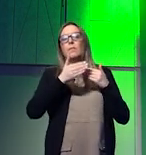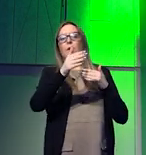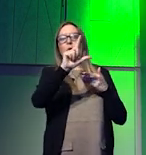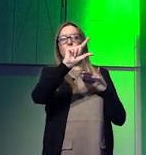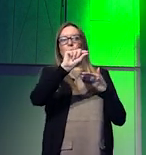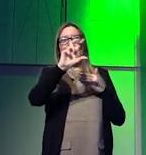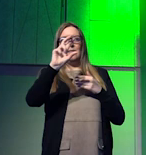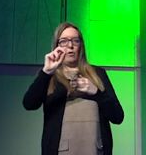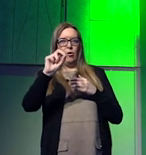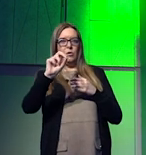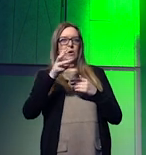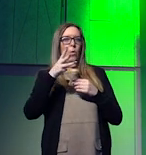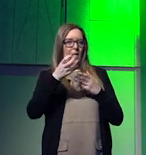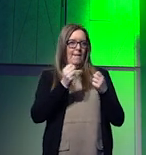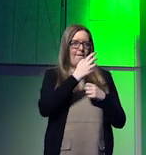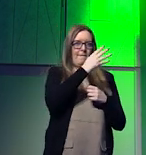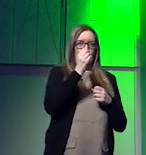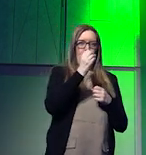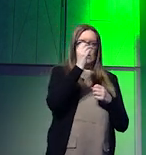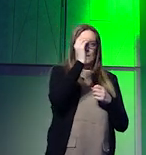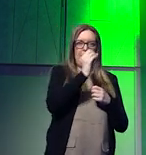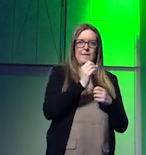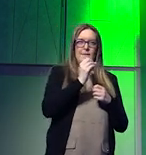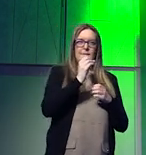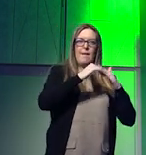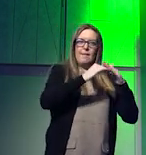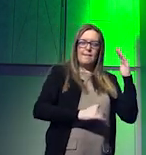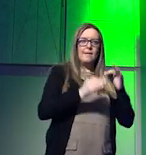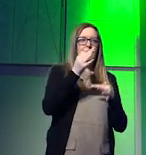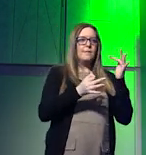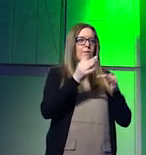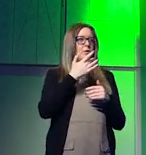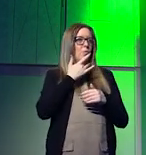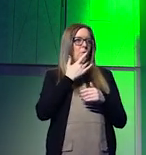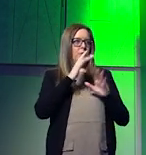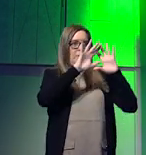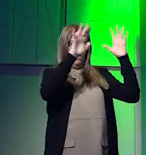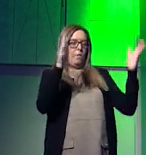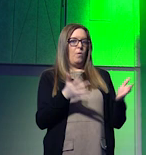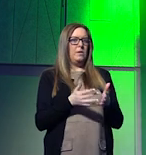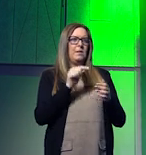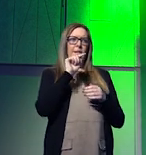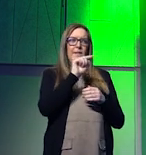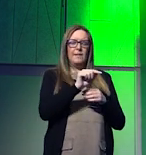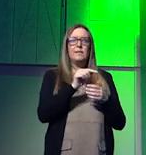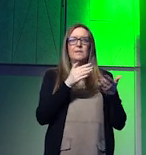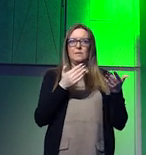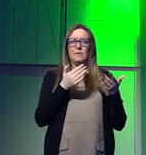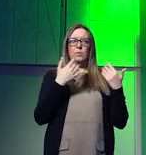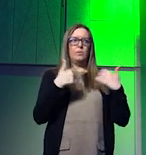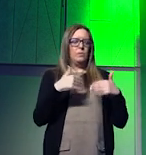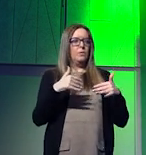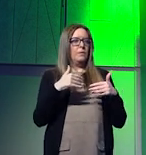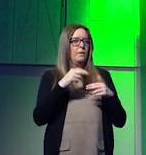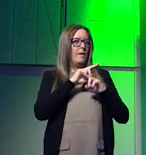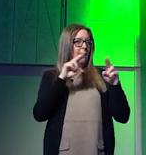40 percent less fresh water on a global level this is a magnitude of scarcity that